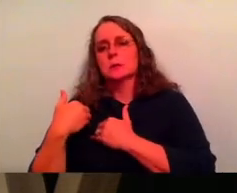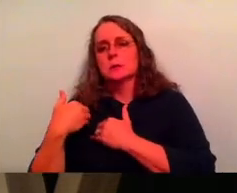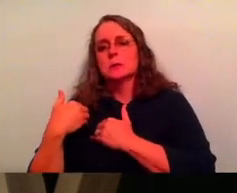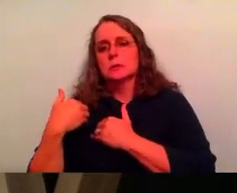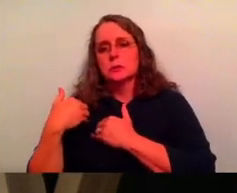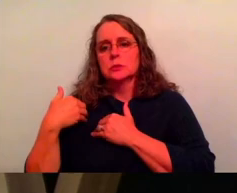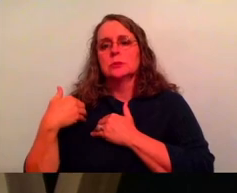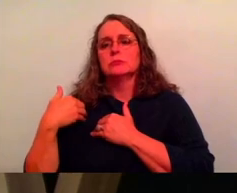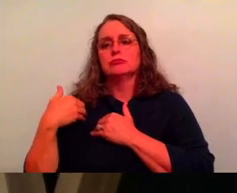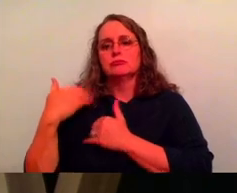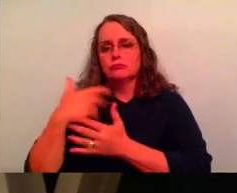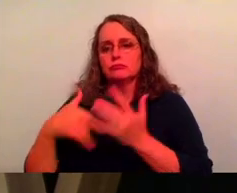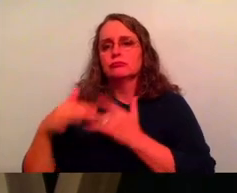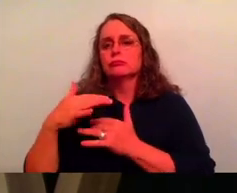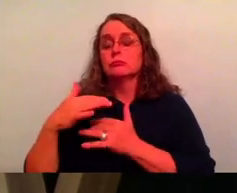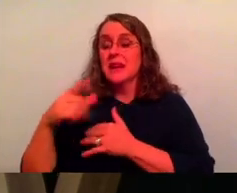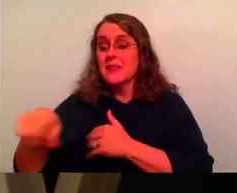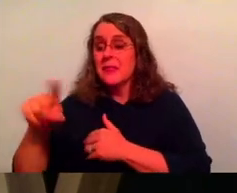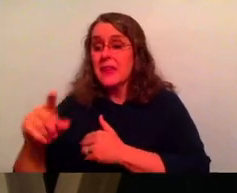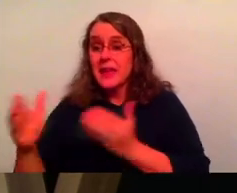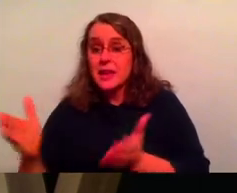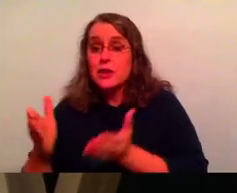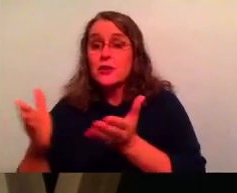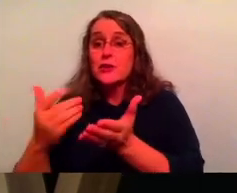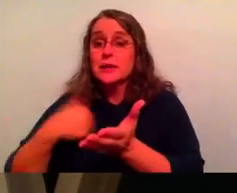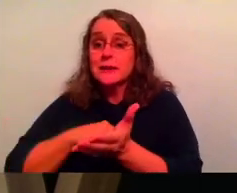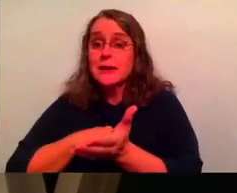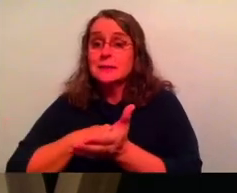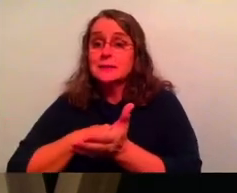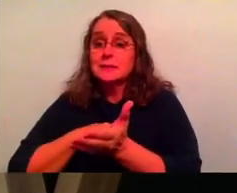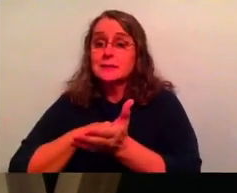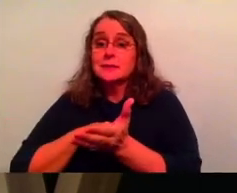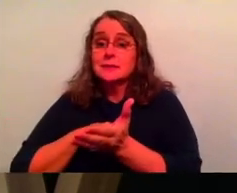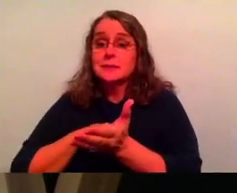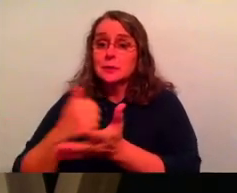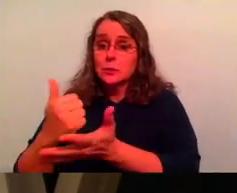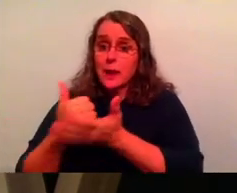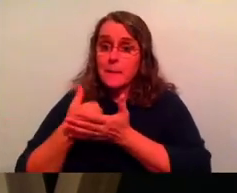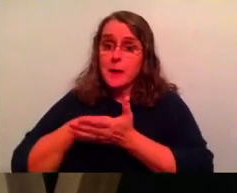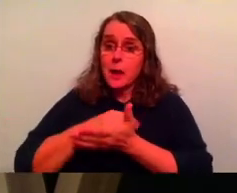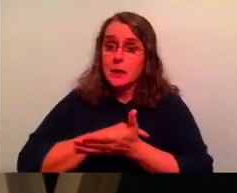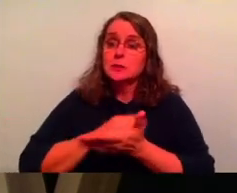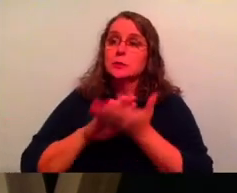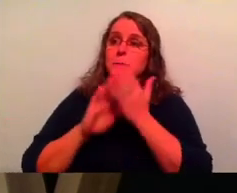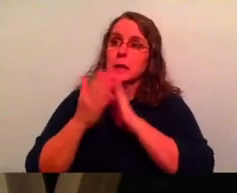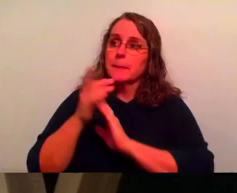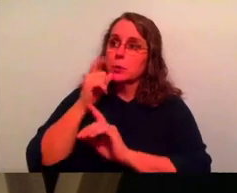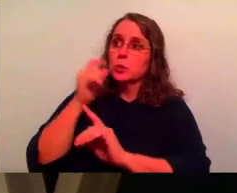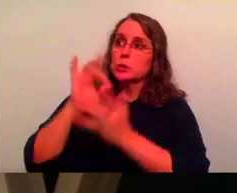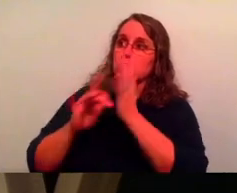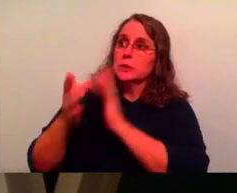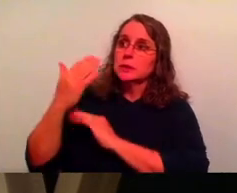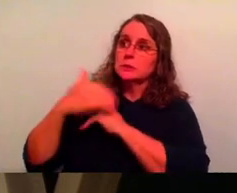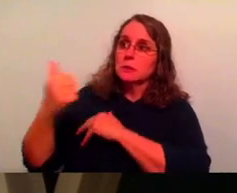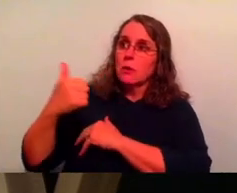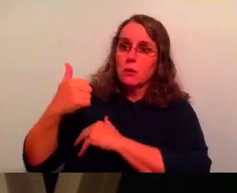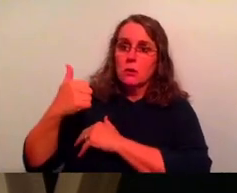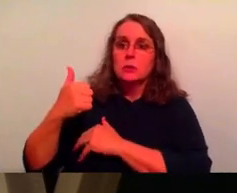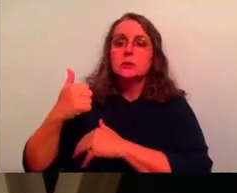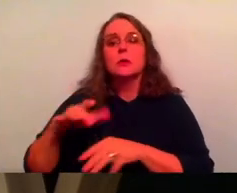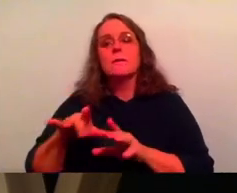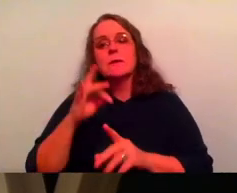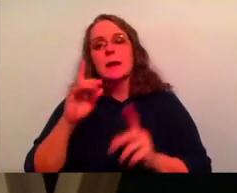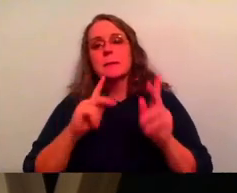they can encourage us to be the way that Jesus wants us to be. So, so find accountability from those